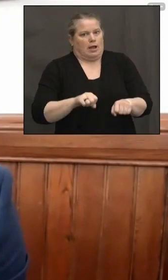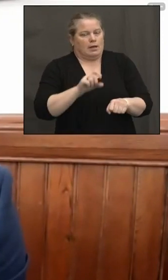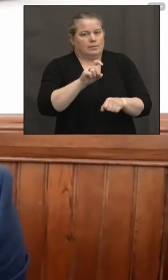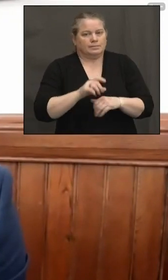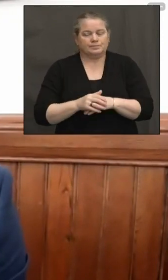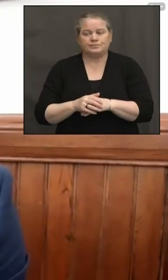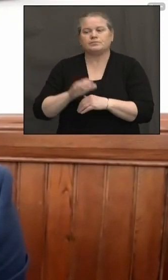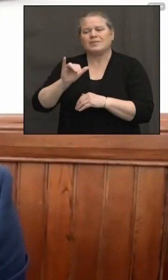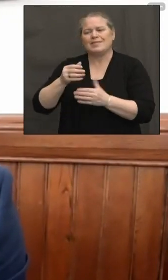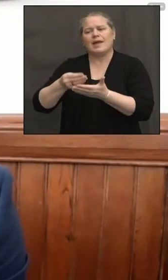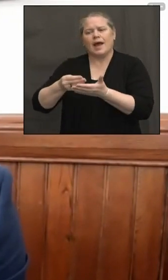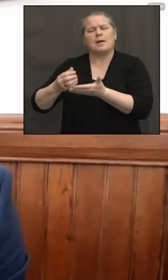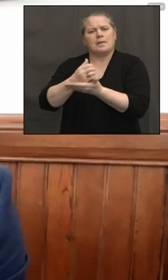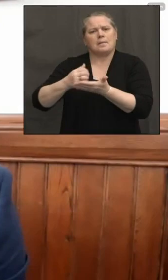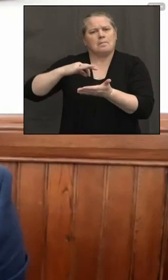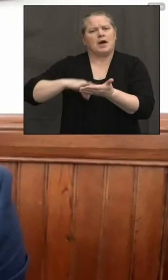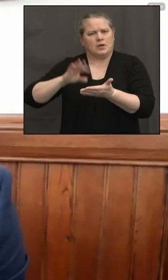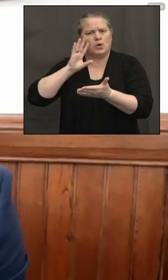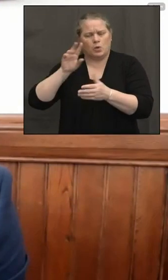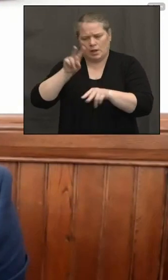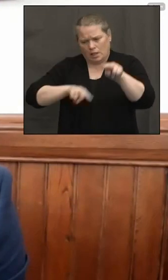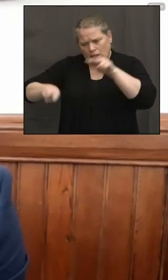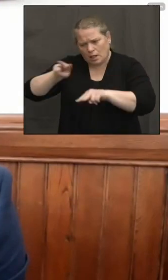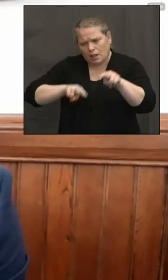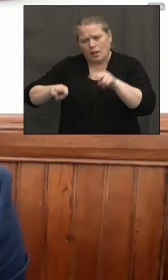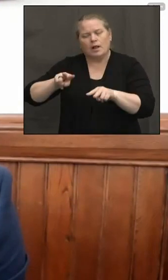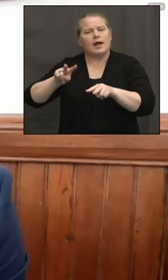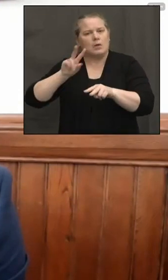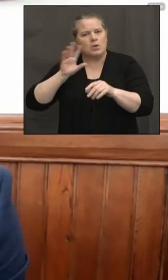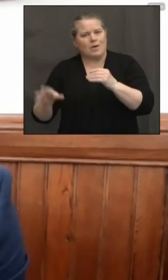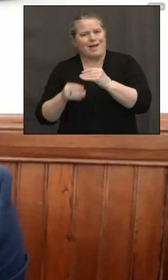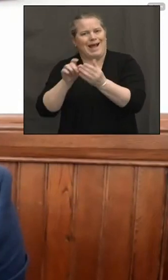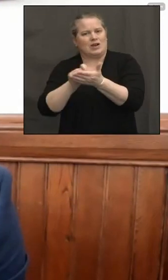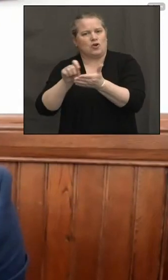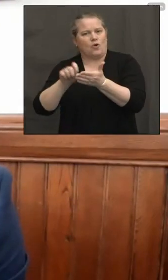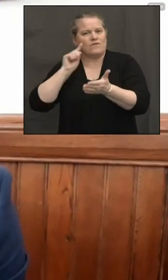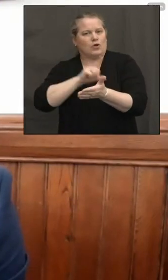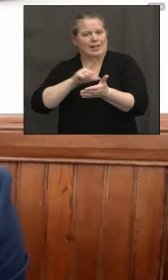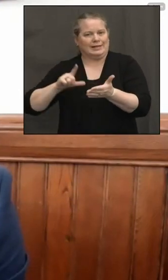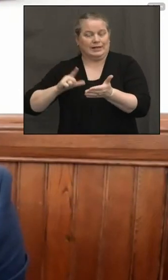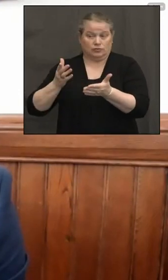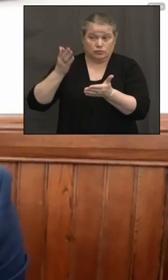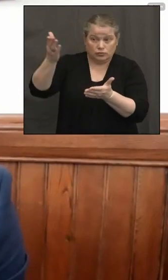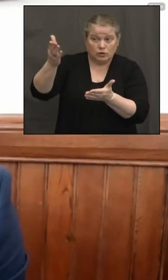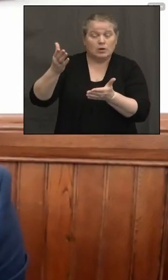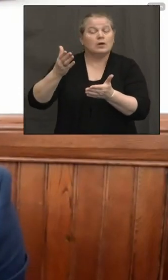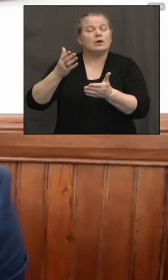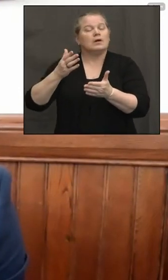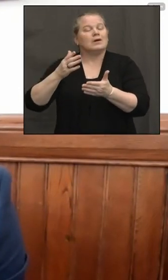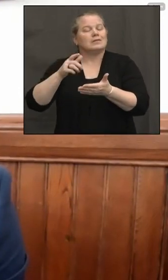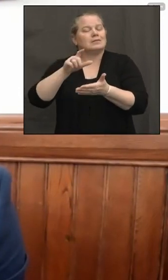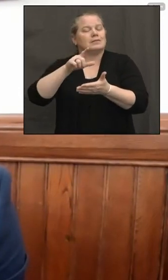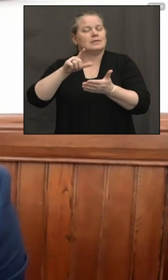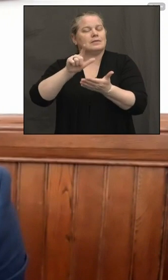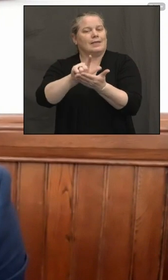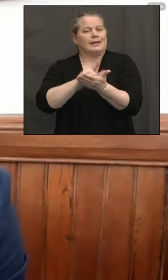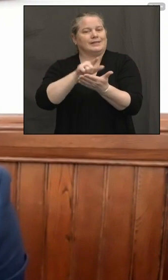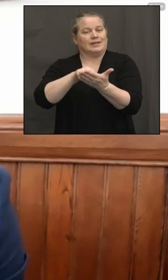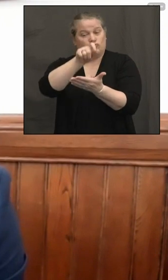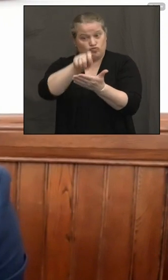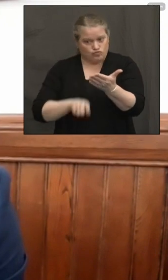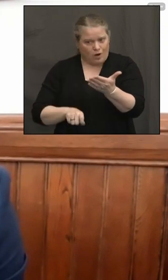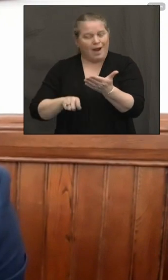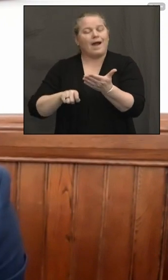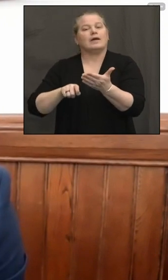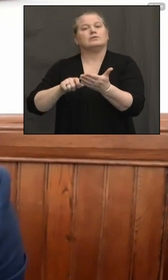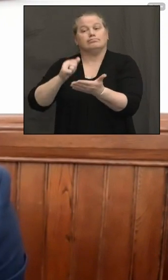sufficient fiscal note to the legislature once we, uh, fully put forth, uh, the legislation codifying, uh, the Compact Amendment and the agreement,